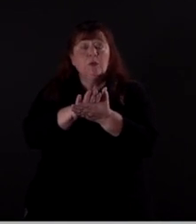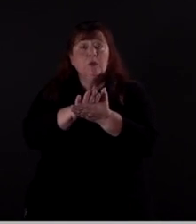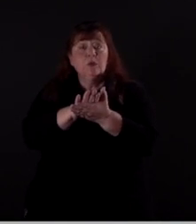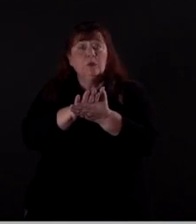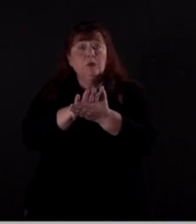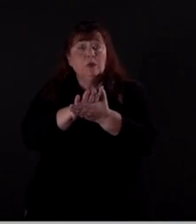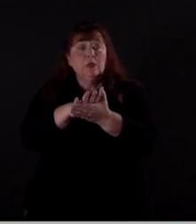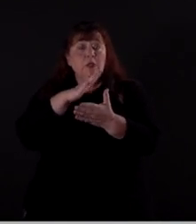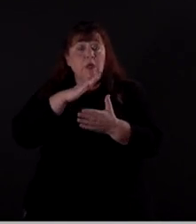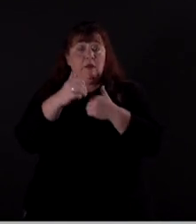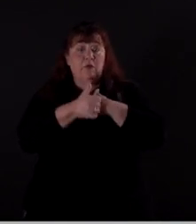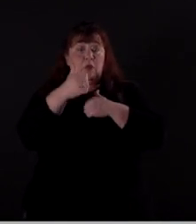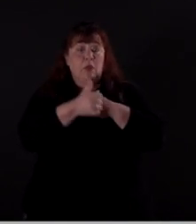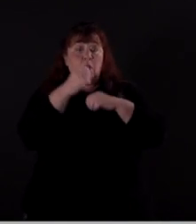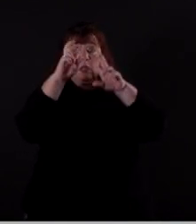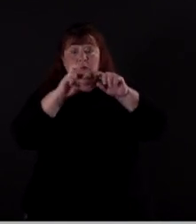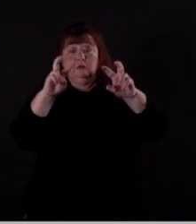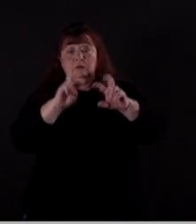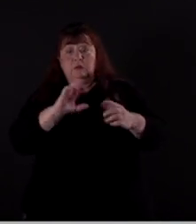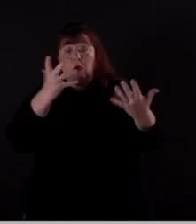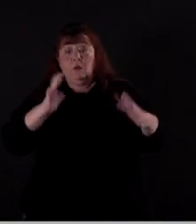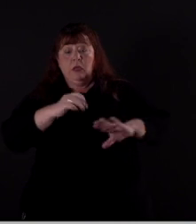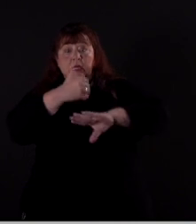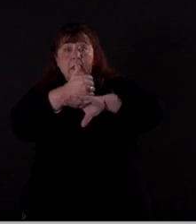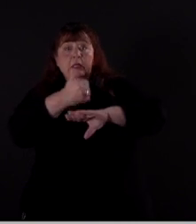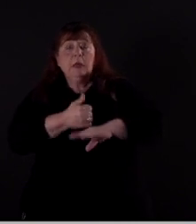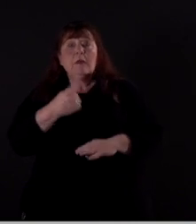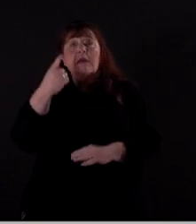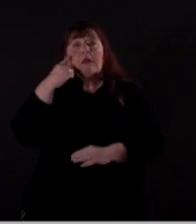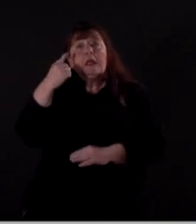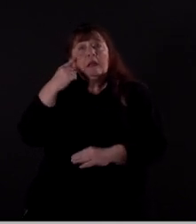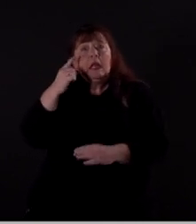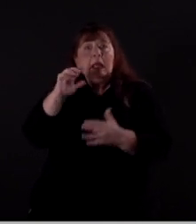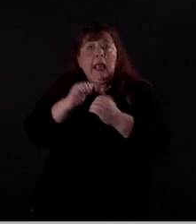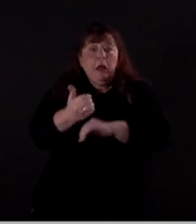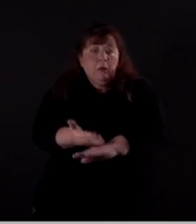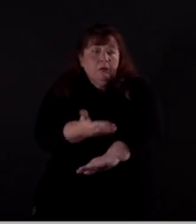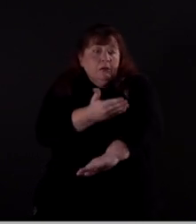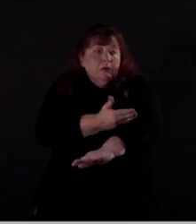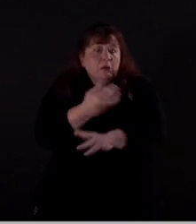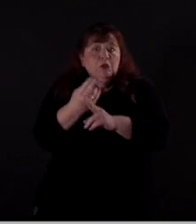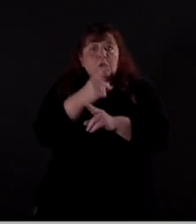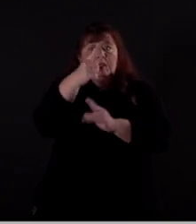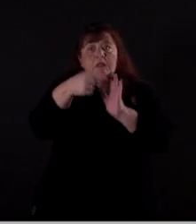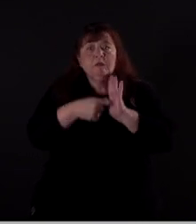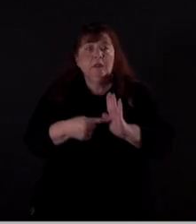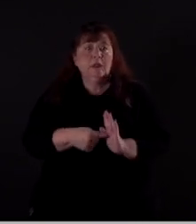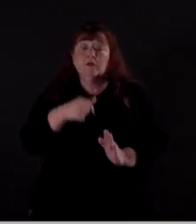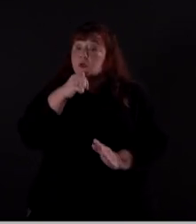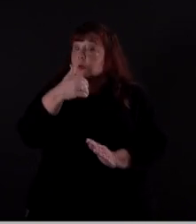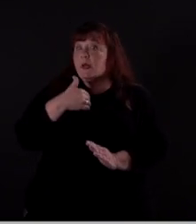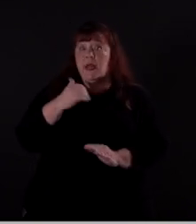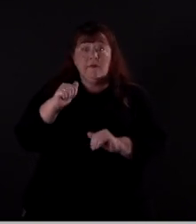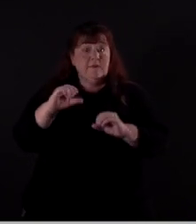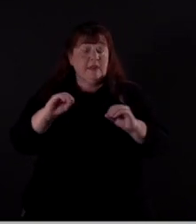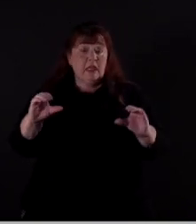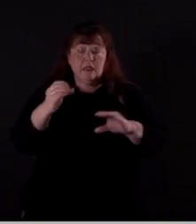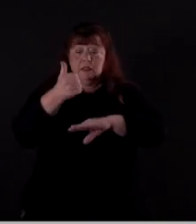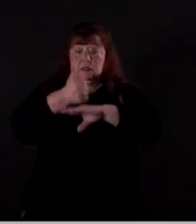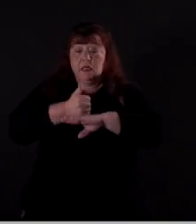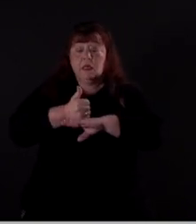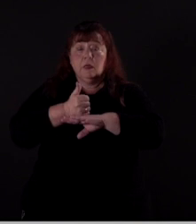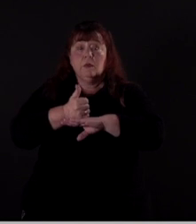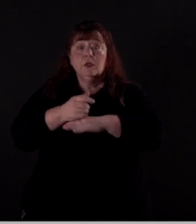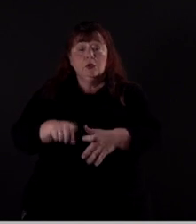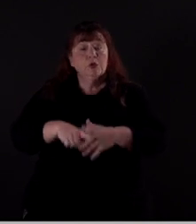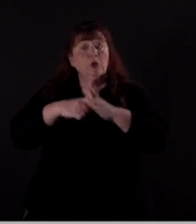have threat assessment capabilities already, maybe thinking about where those can be enhanced using this model. If you don't have anything at all, the biggest thing to